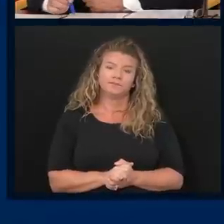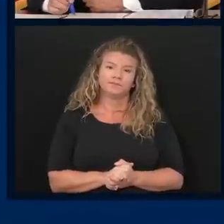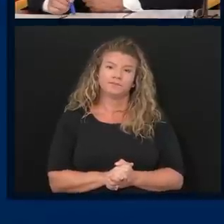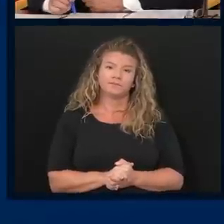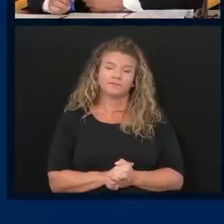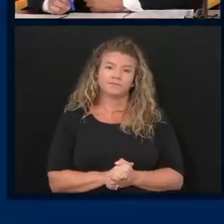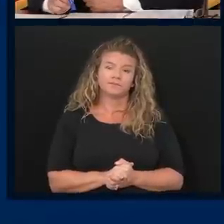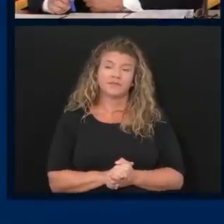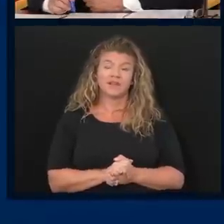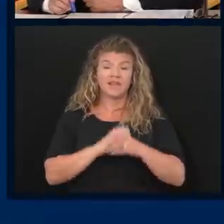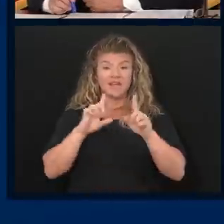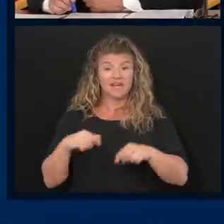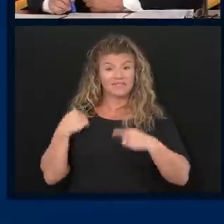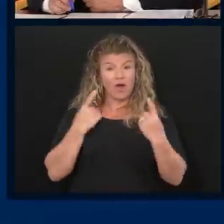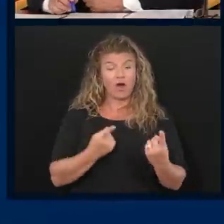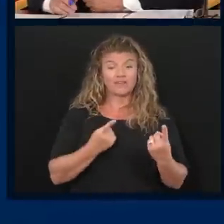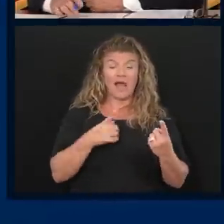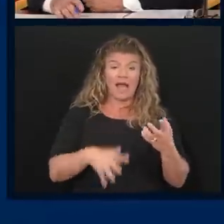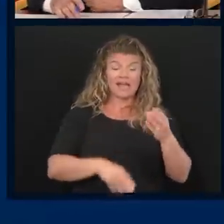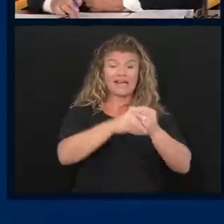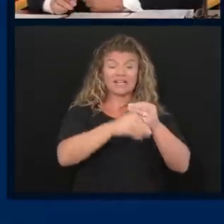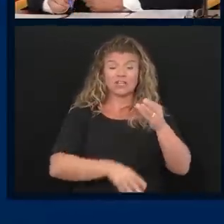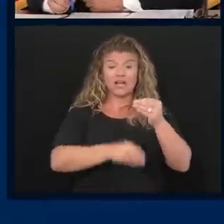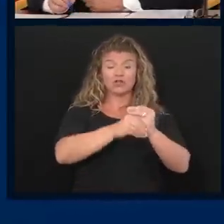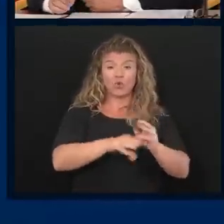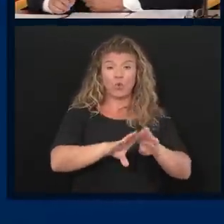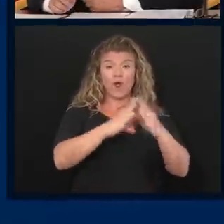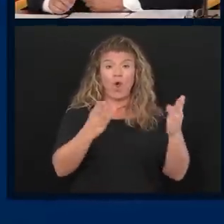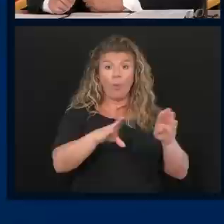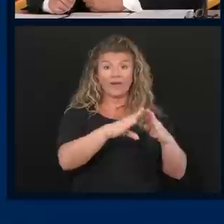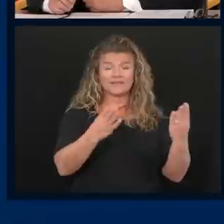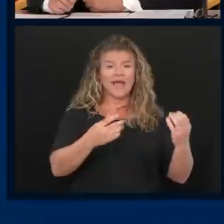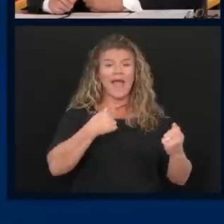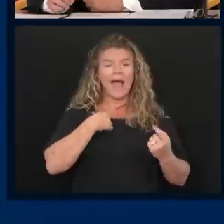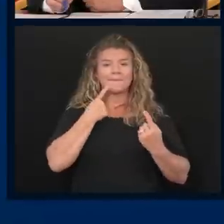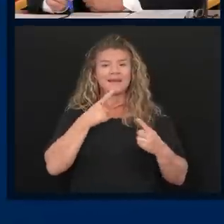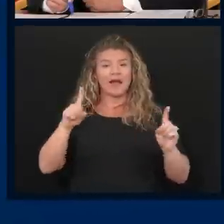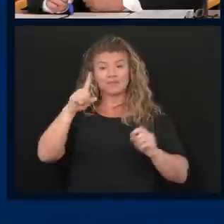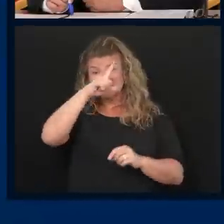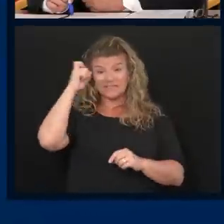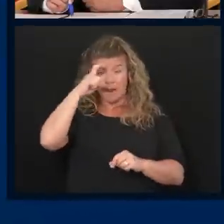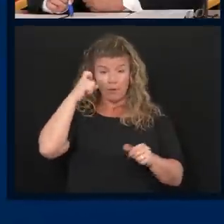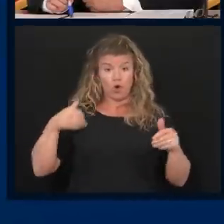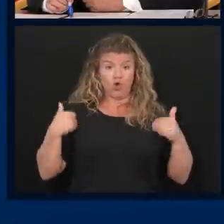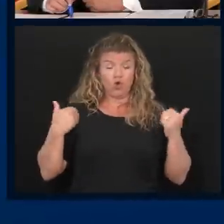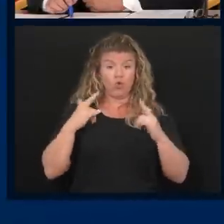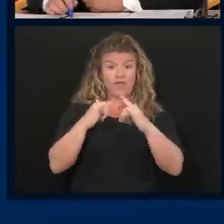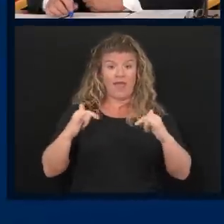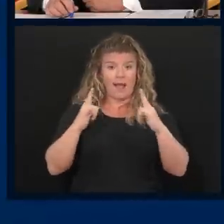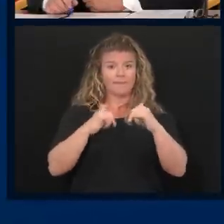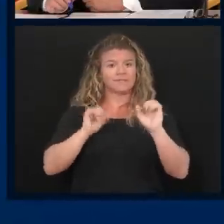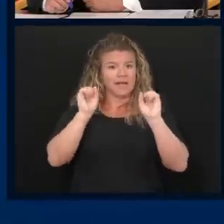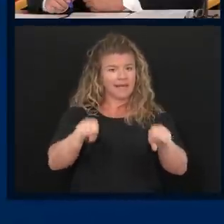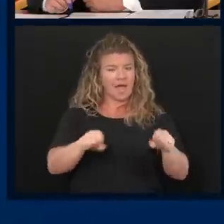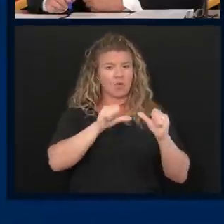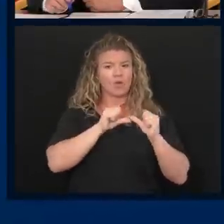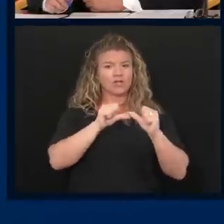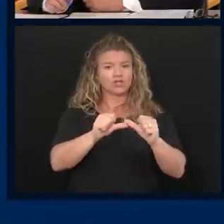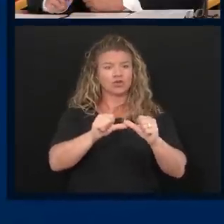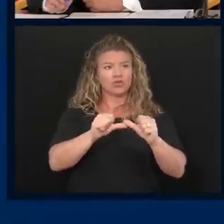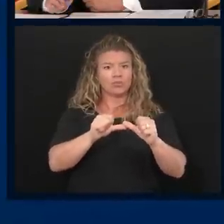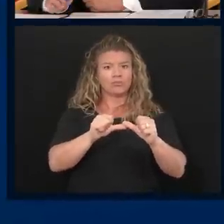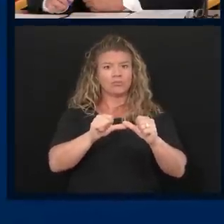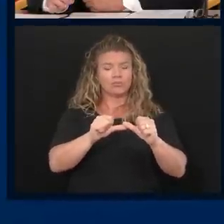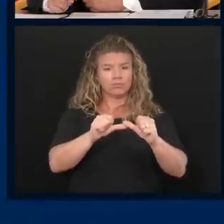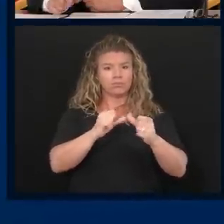As far as additional reopenings, I am announcing that summer youth camps may resume next Monday